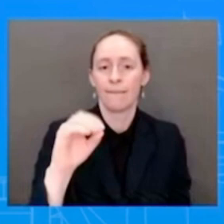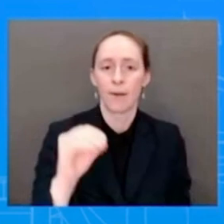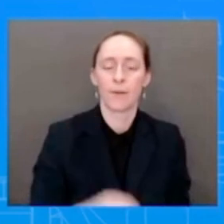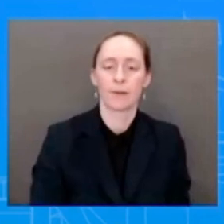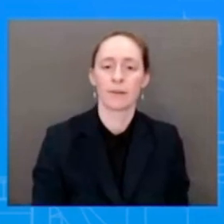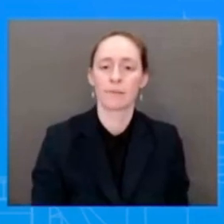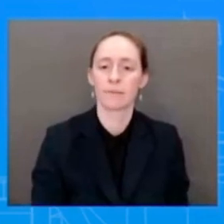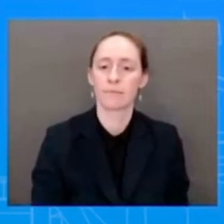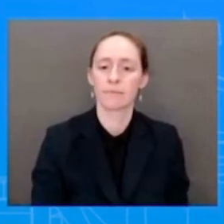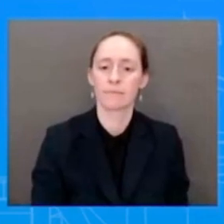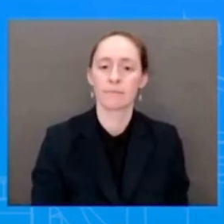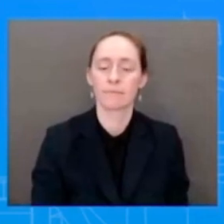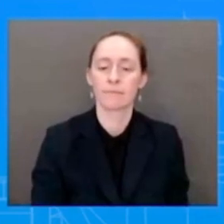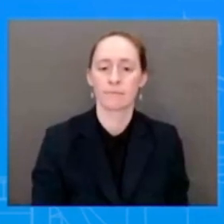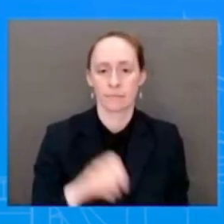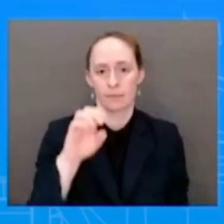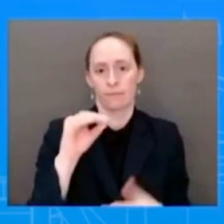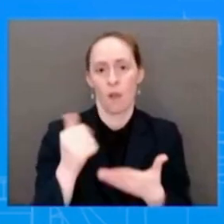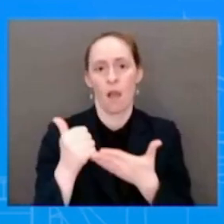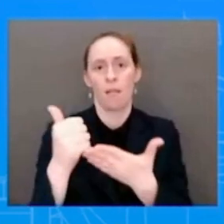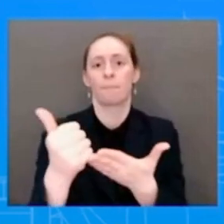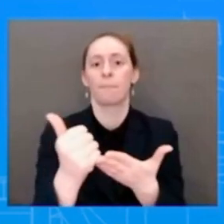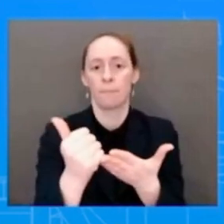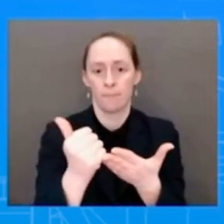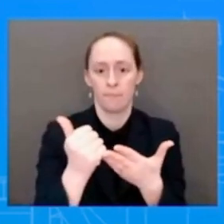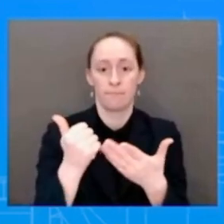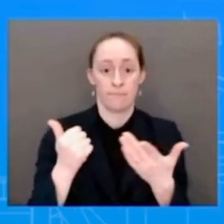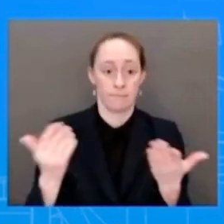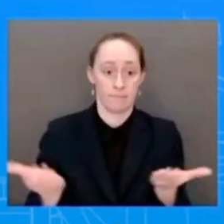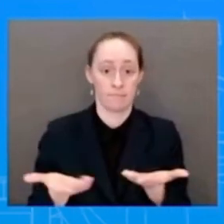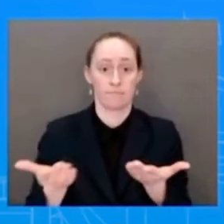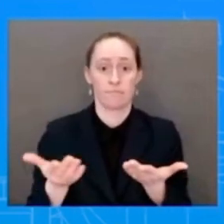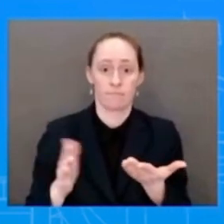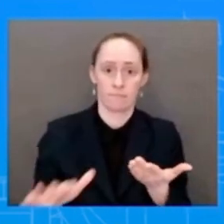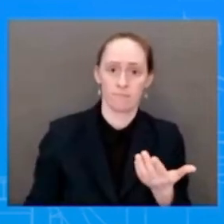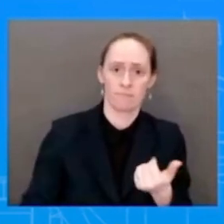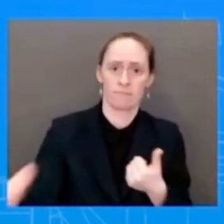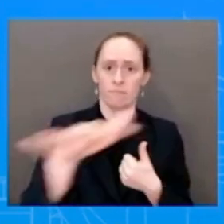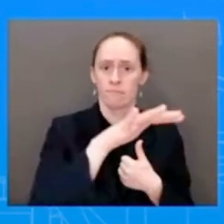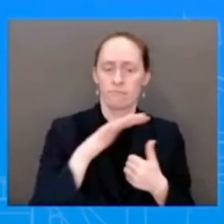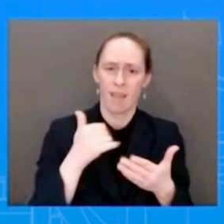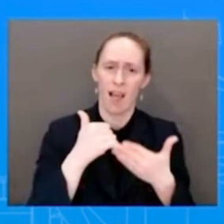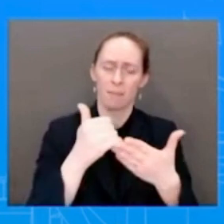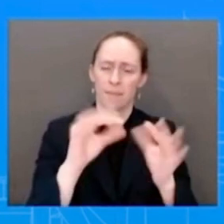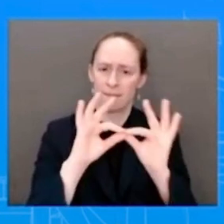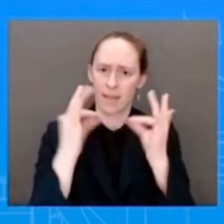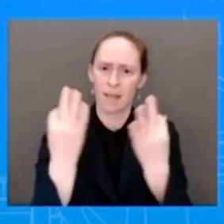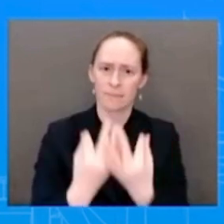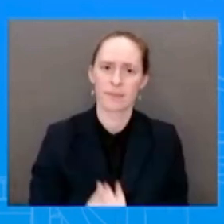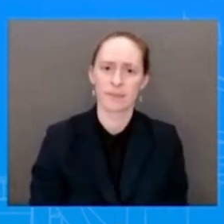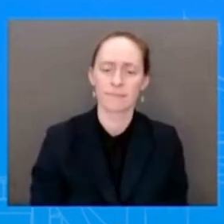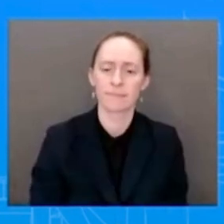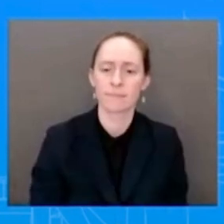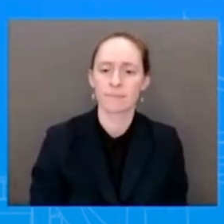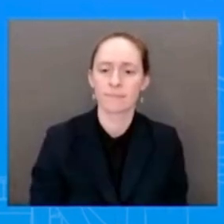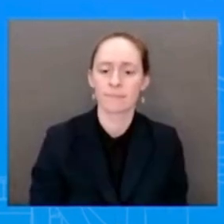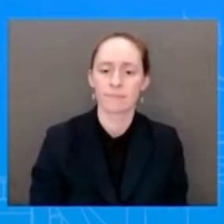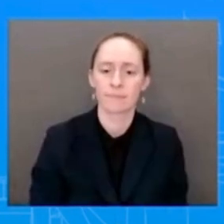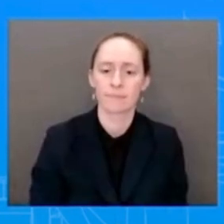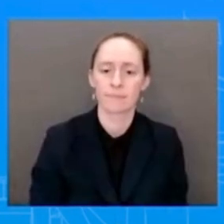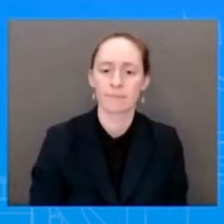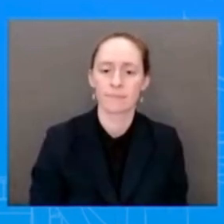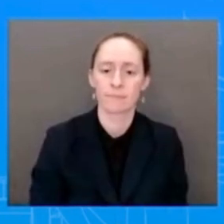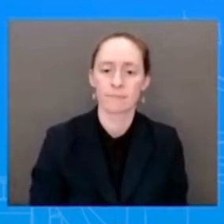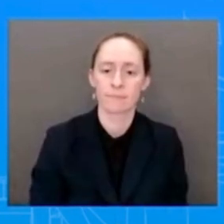ones to police brutality. and it was supported even by law enforcement. It was supported by civil rights,